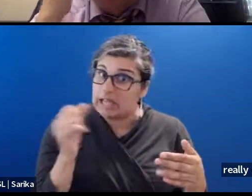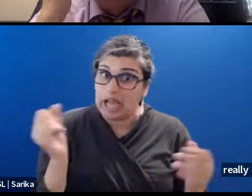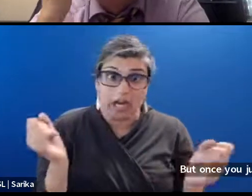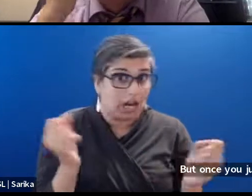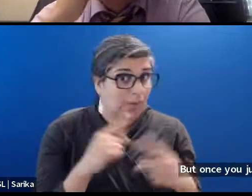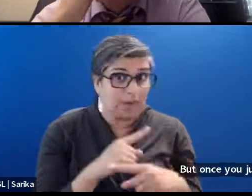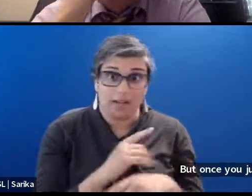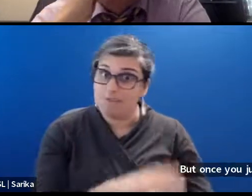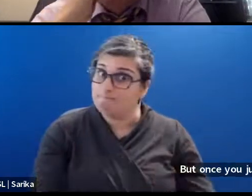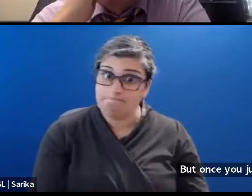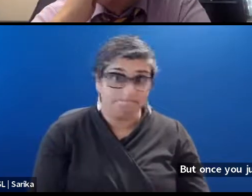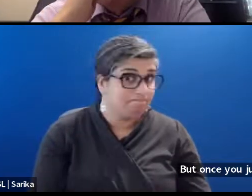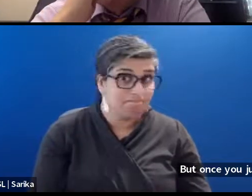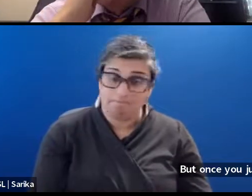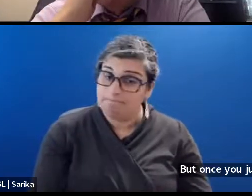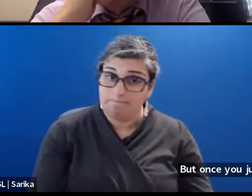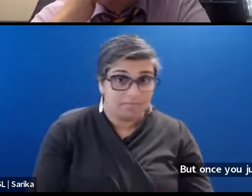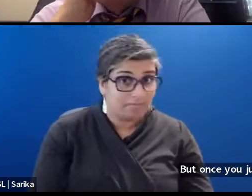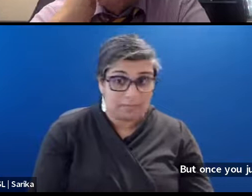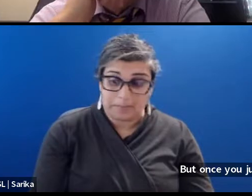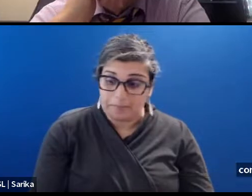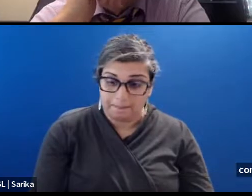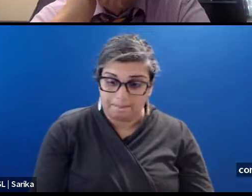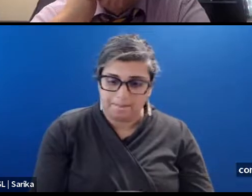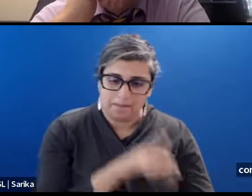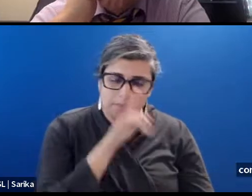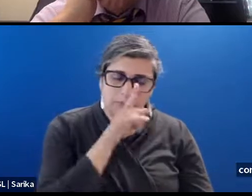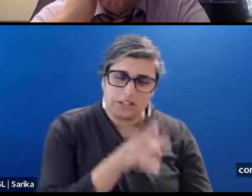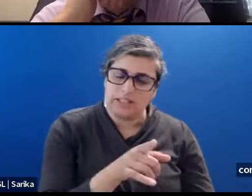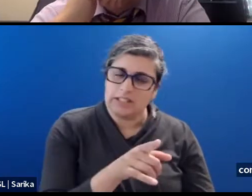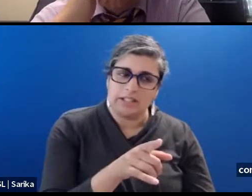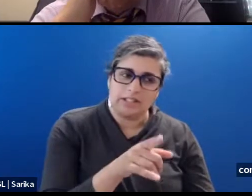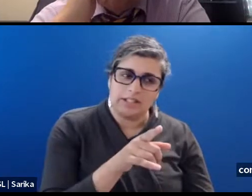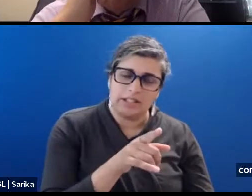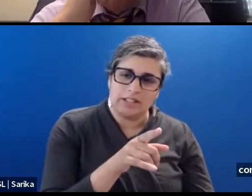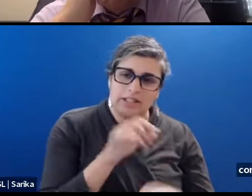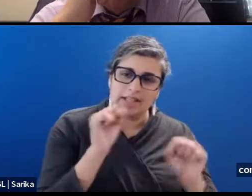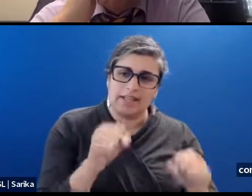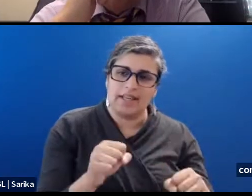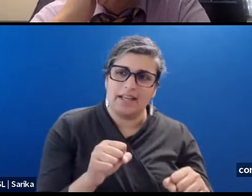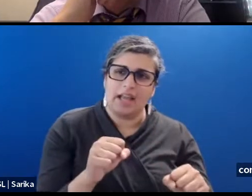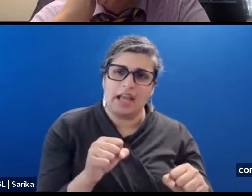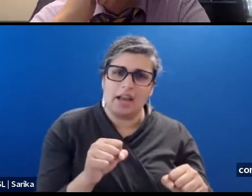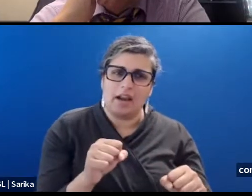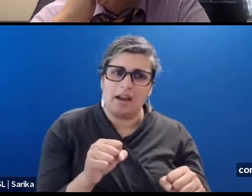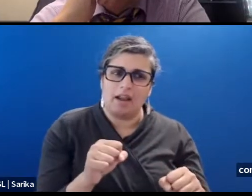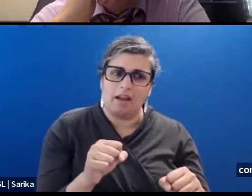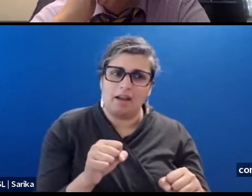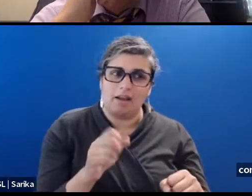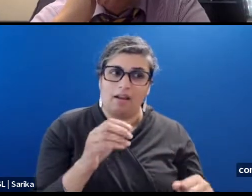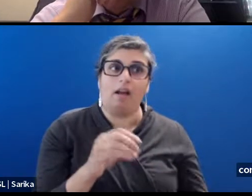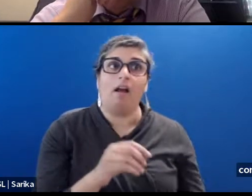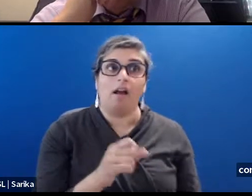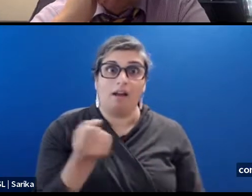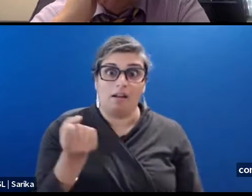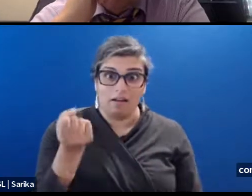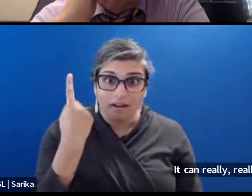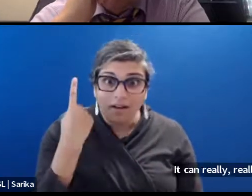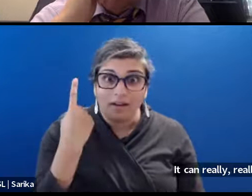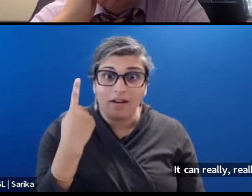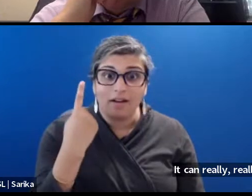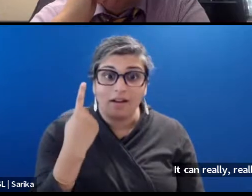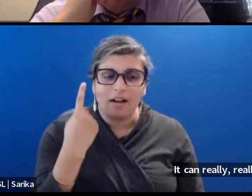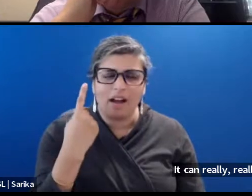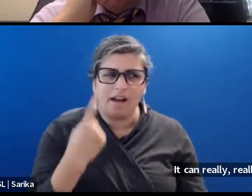It can really, really make a difference to getting, getting you and the